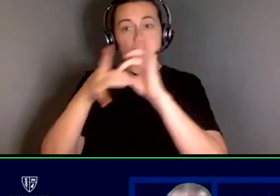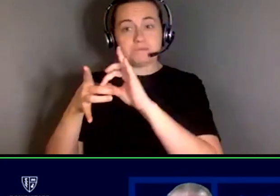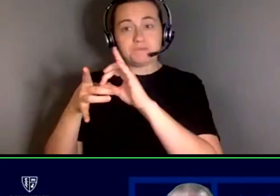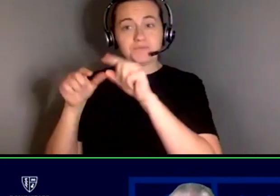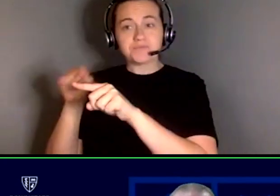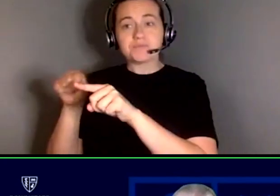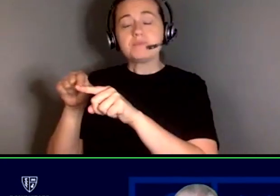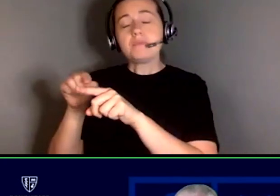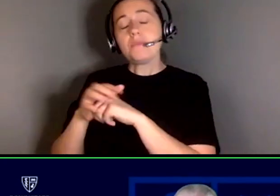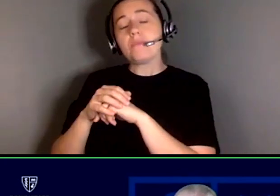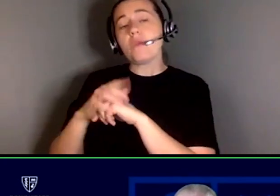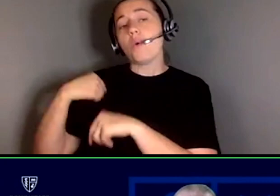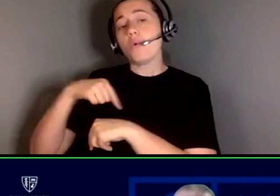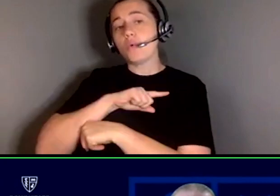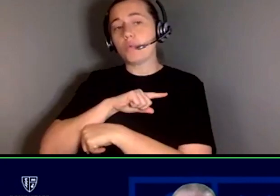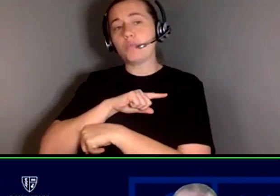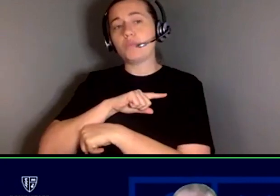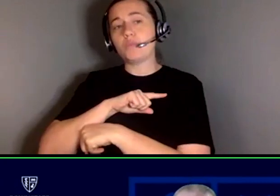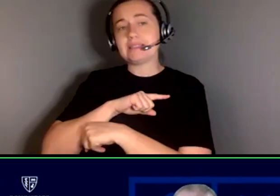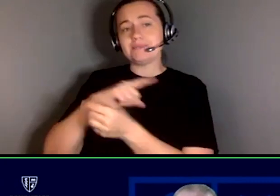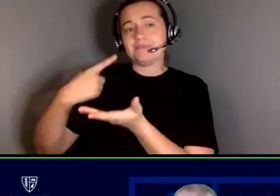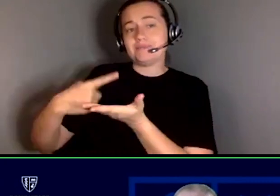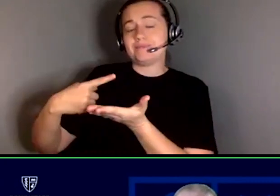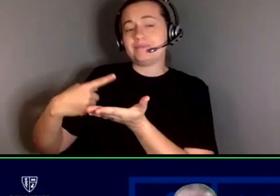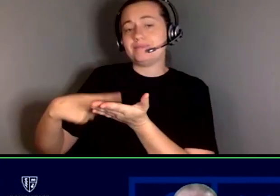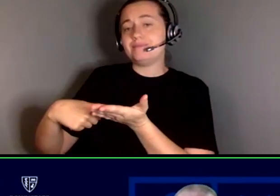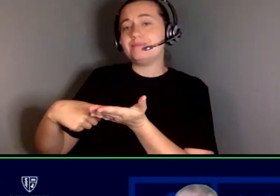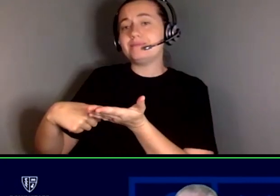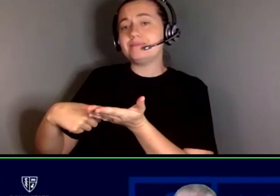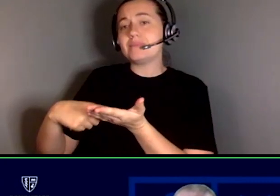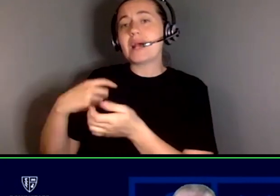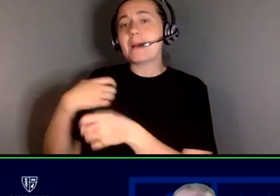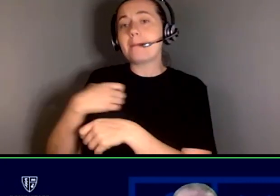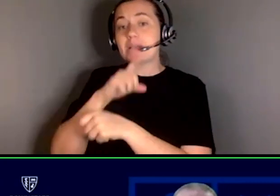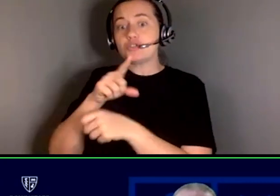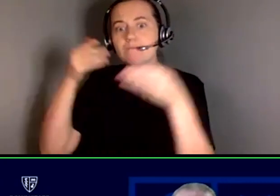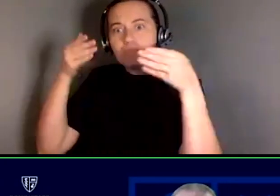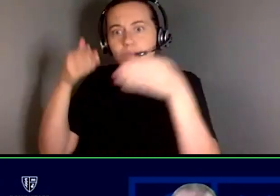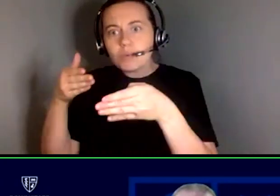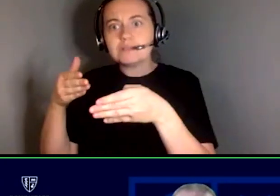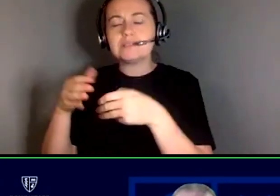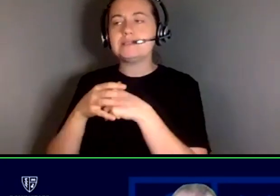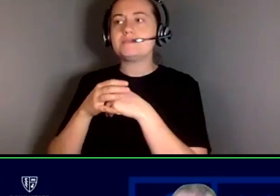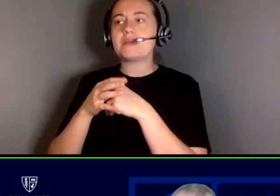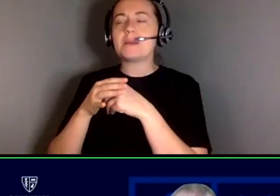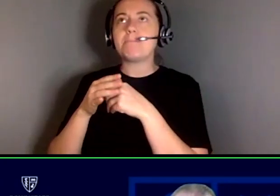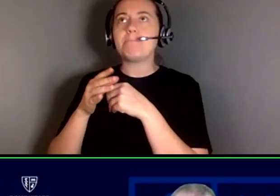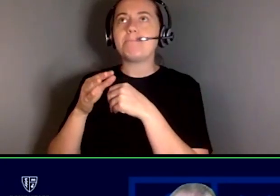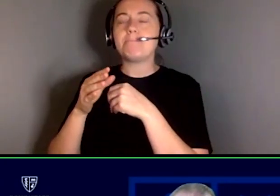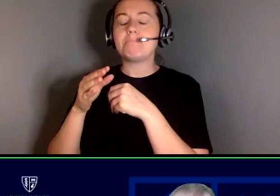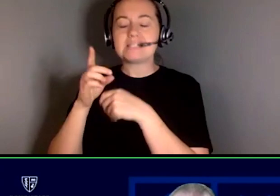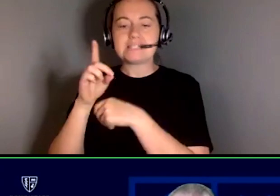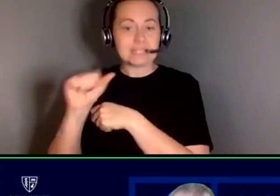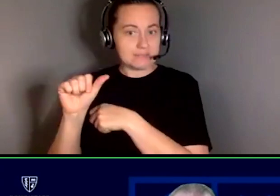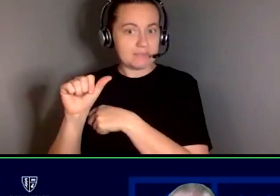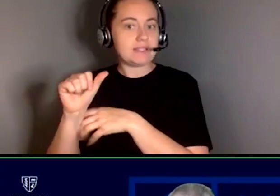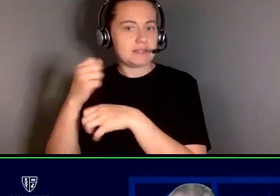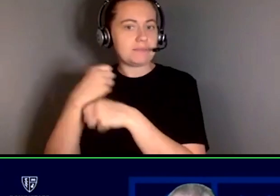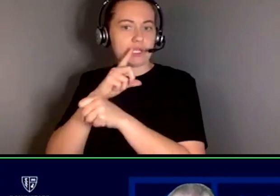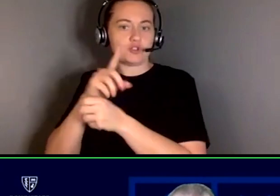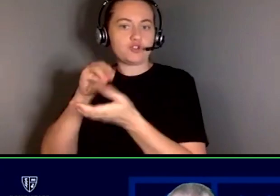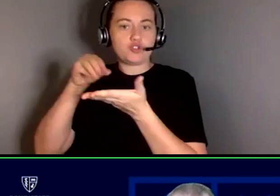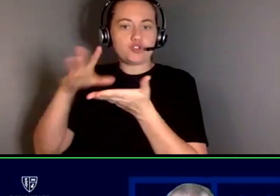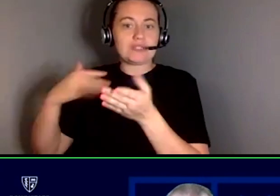we had talked about making sure that that uh focusing on um disabilities and making sure students have